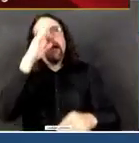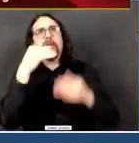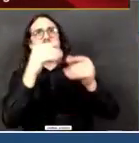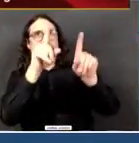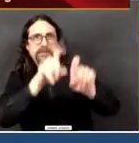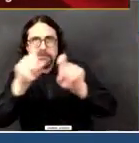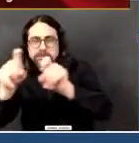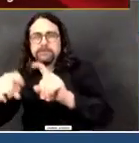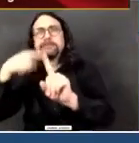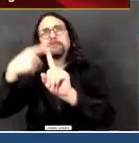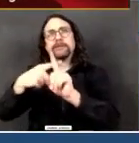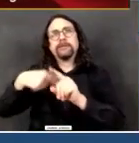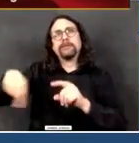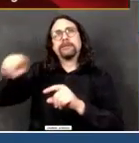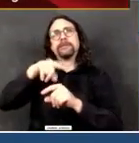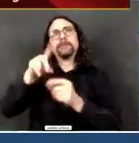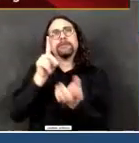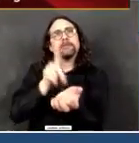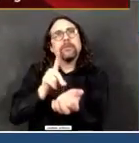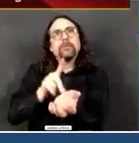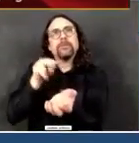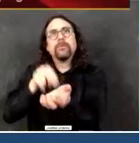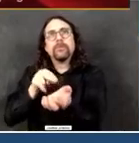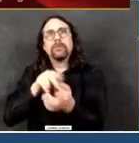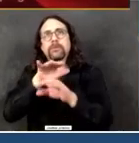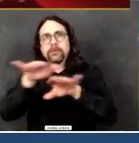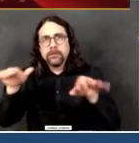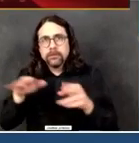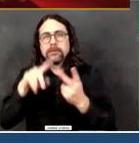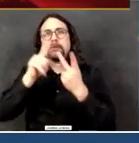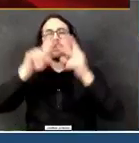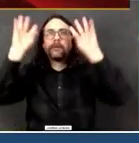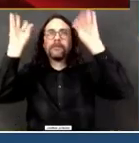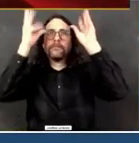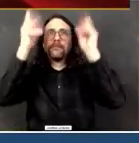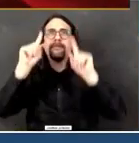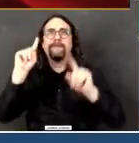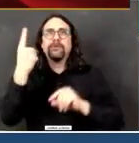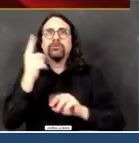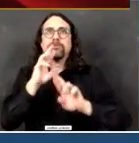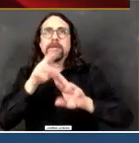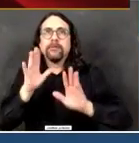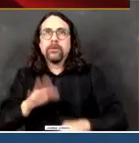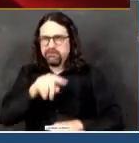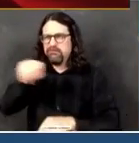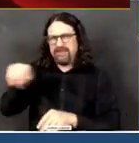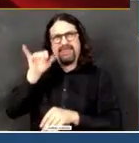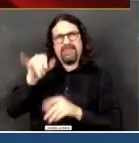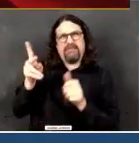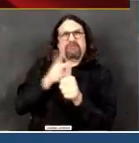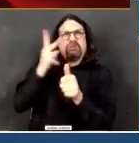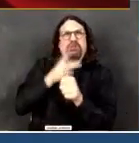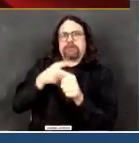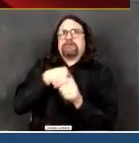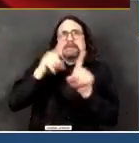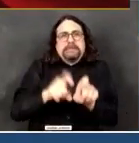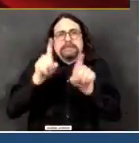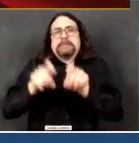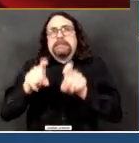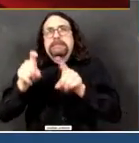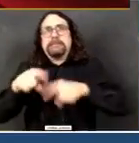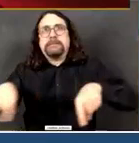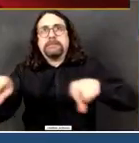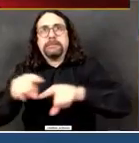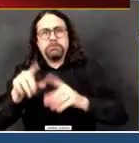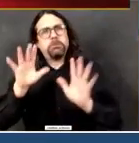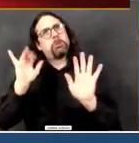protecting our first responders so they could protect us all. That's been where the priority has been in what's essentially been phase one of